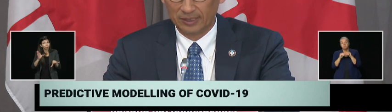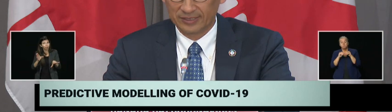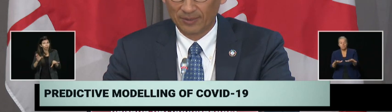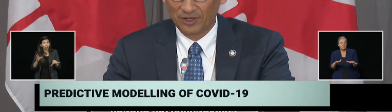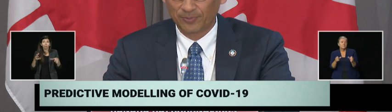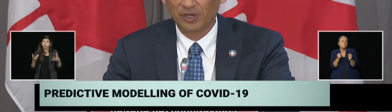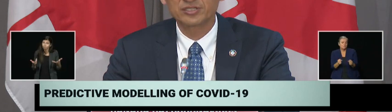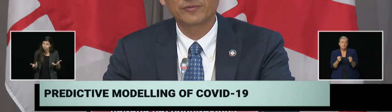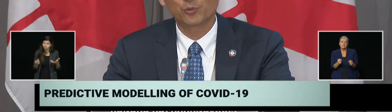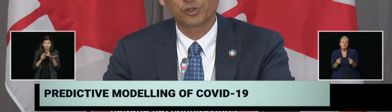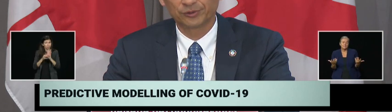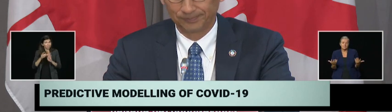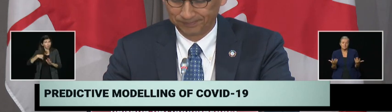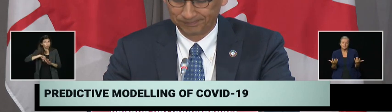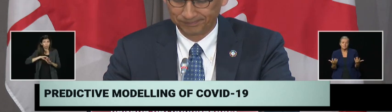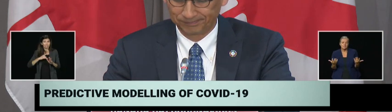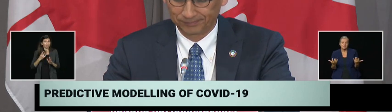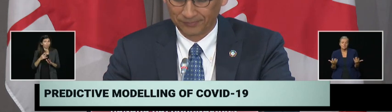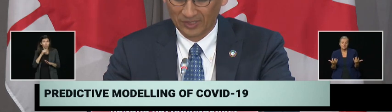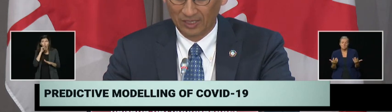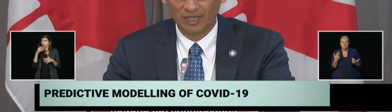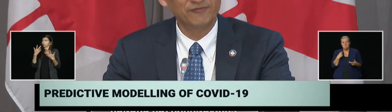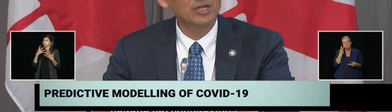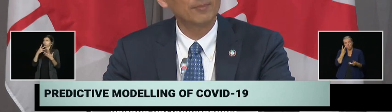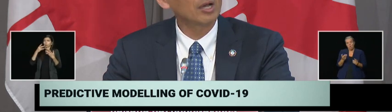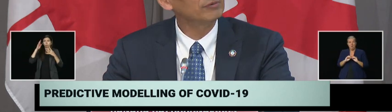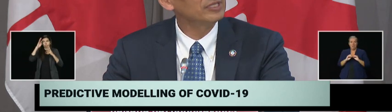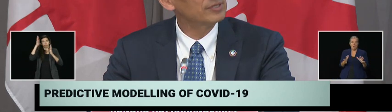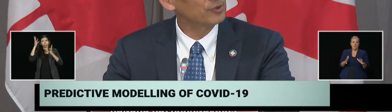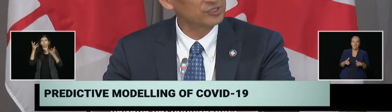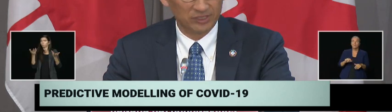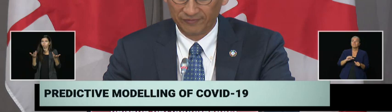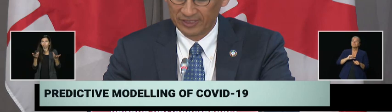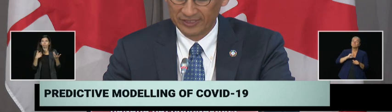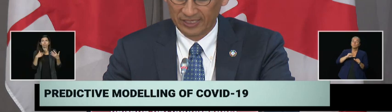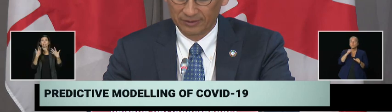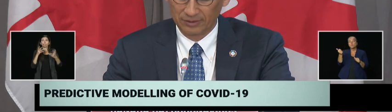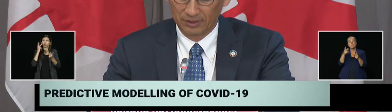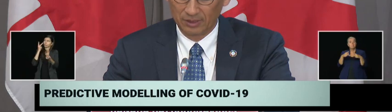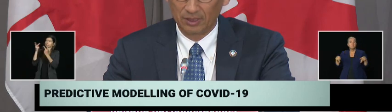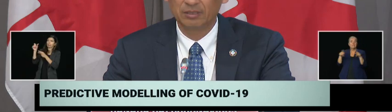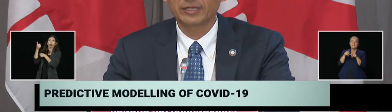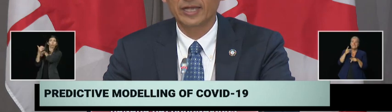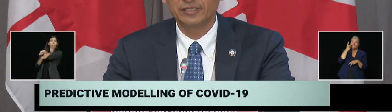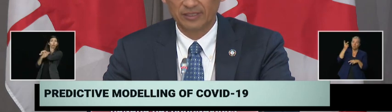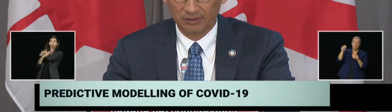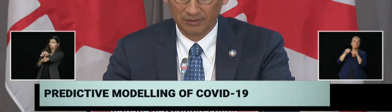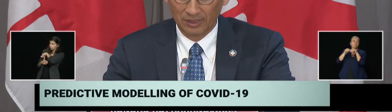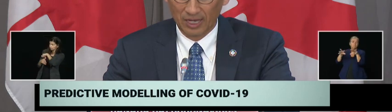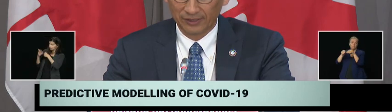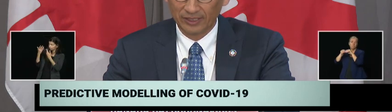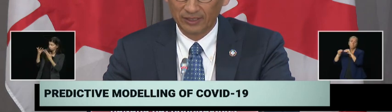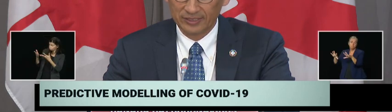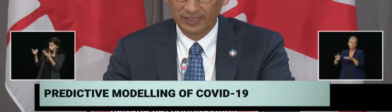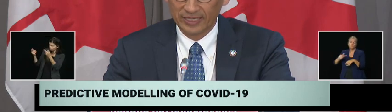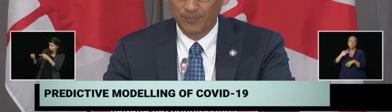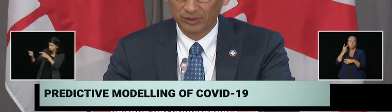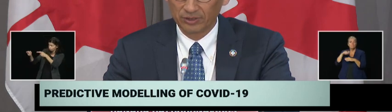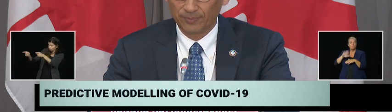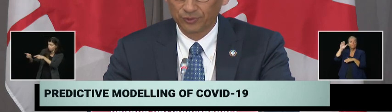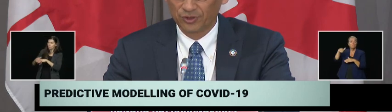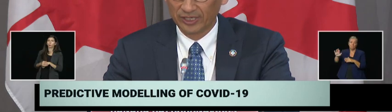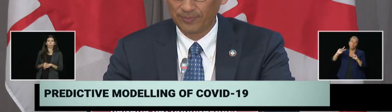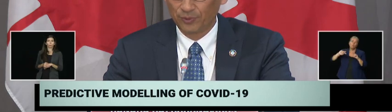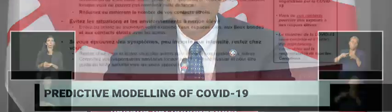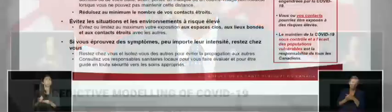in some other parts of the world. And finally, diapositive 17. Le Canada a réalisé d